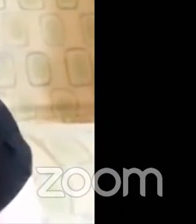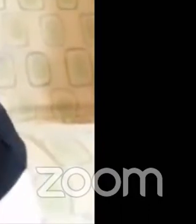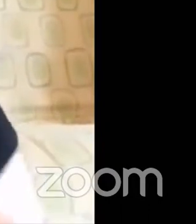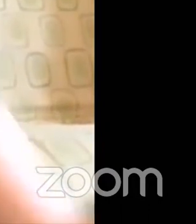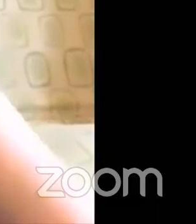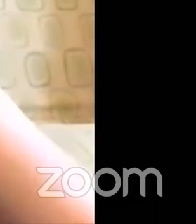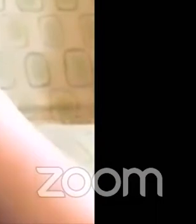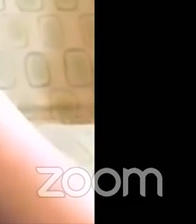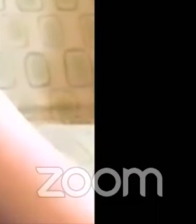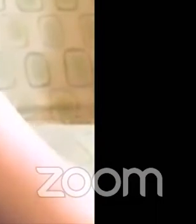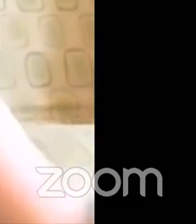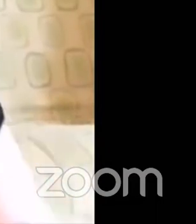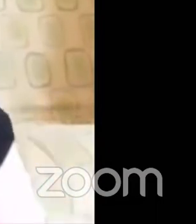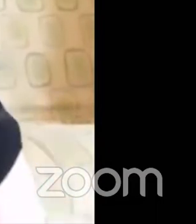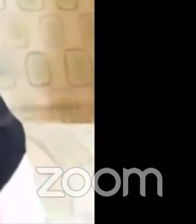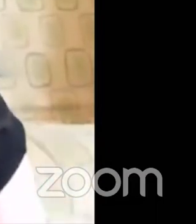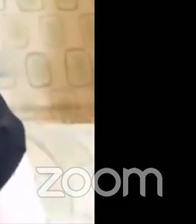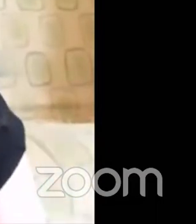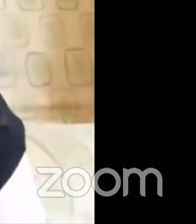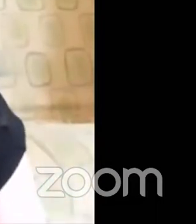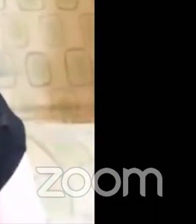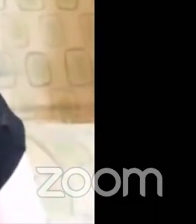go back to share screen